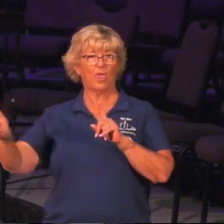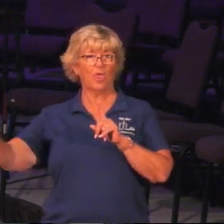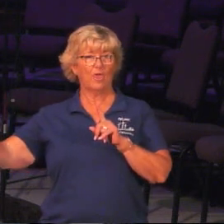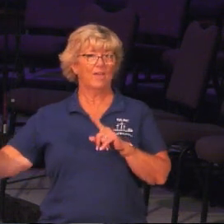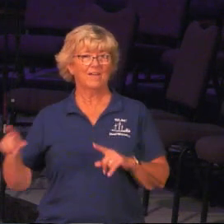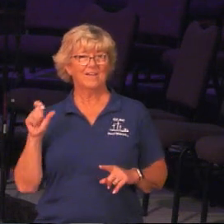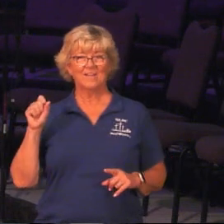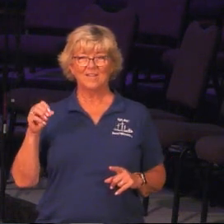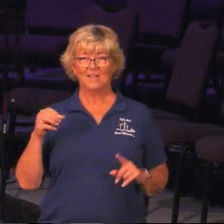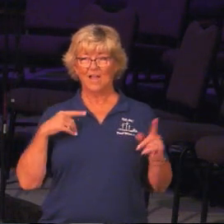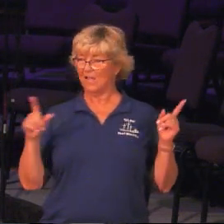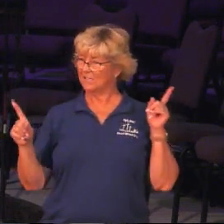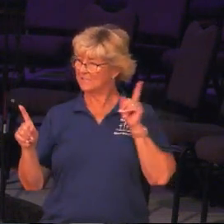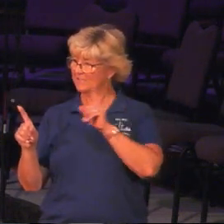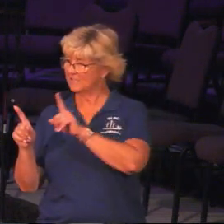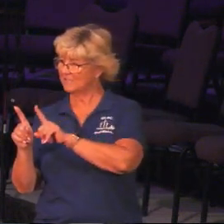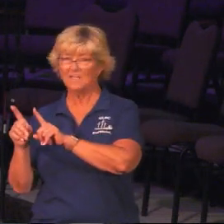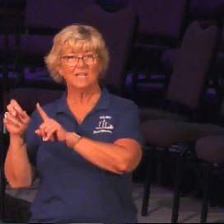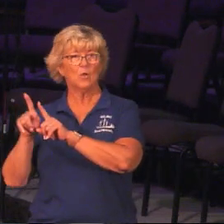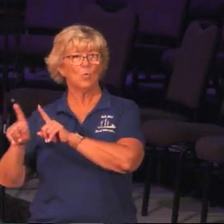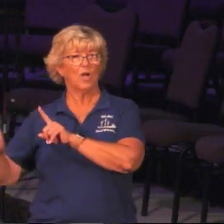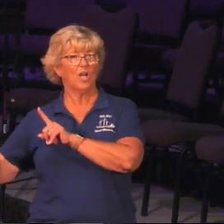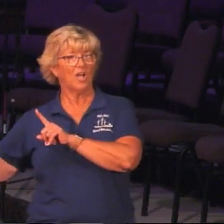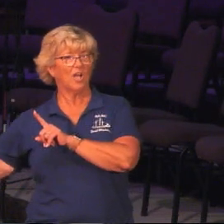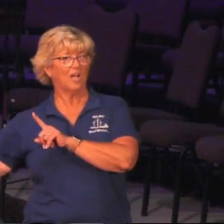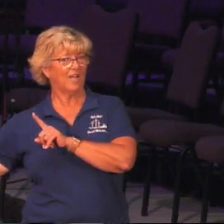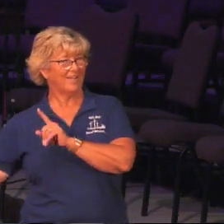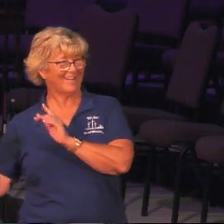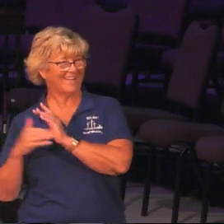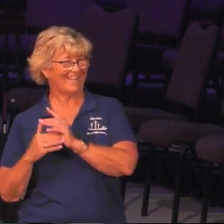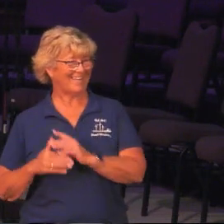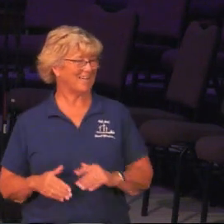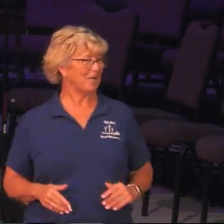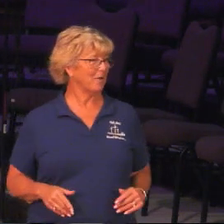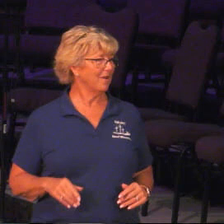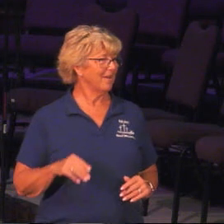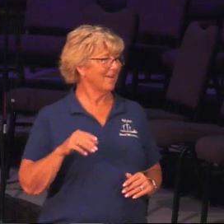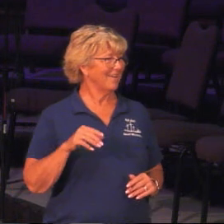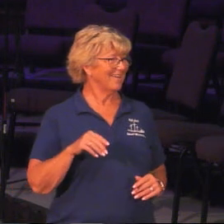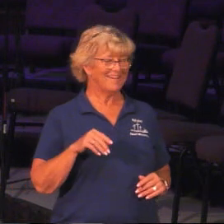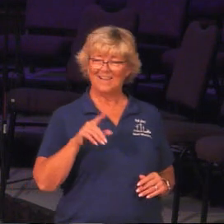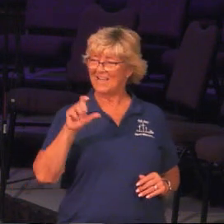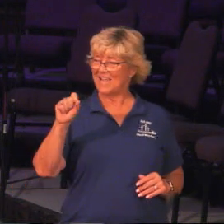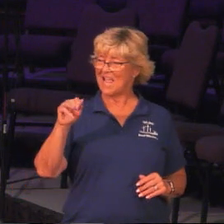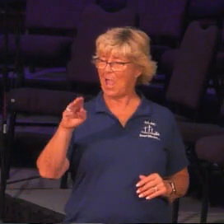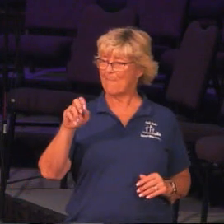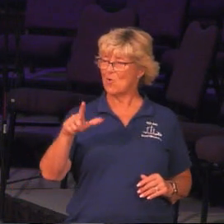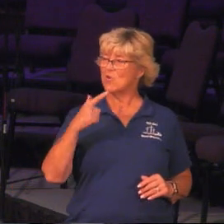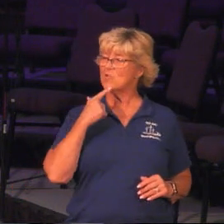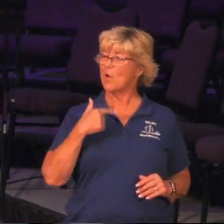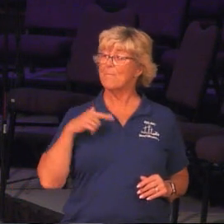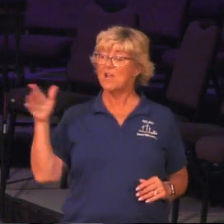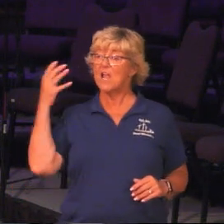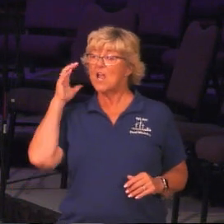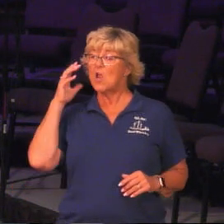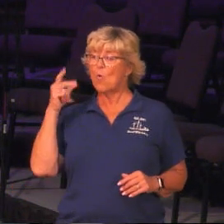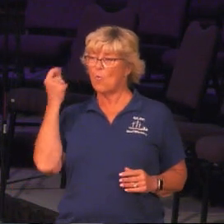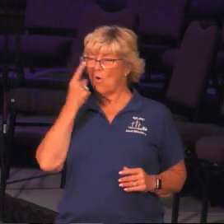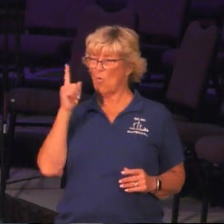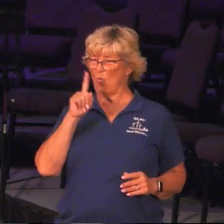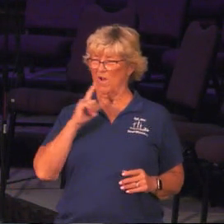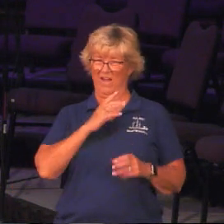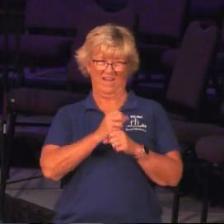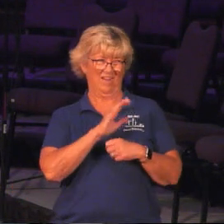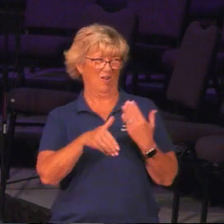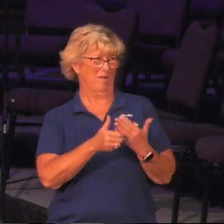And so then I'd walk up to him again and he'd walk away from me again. You know, Samuel told me that his cousin was wondering where I